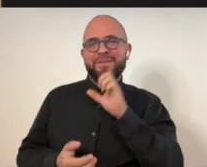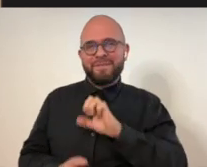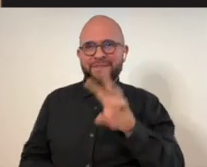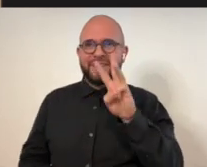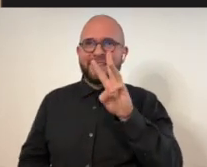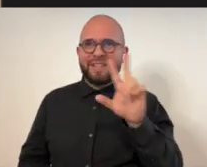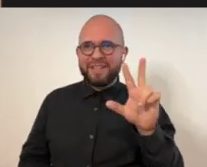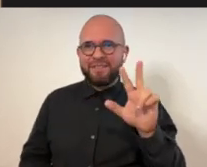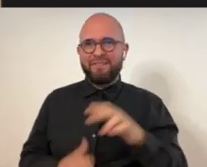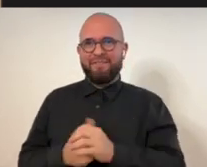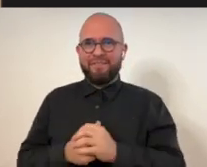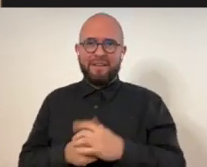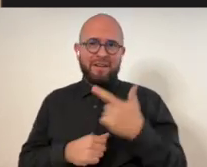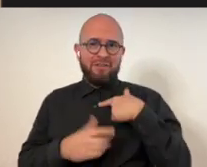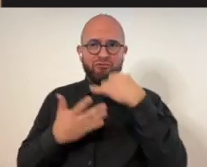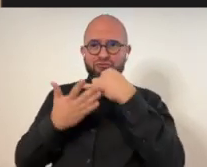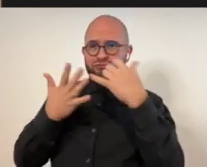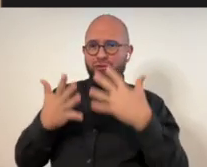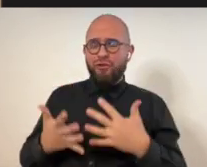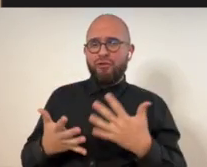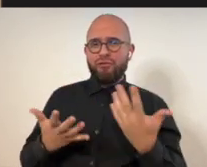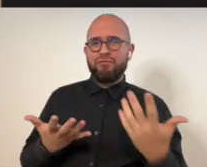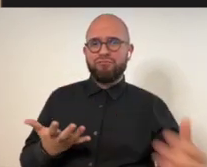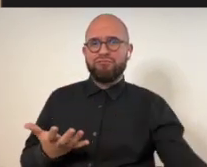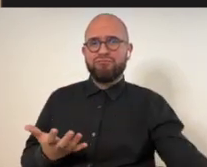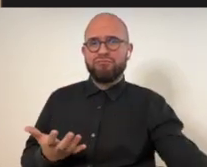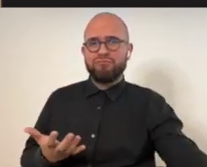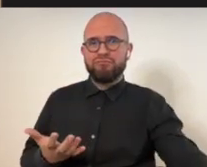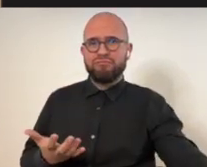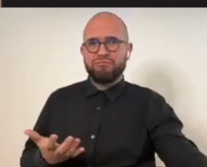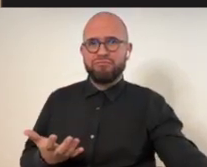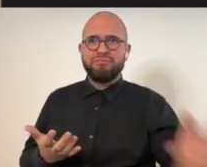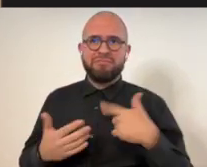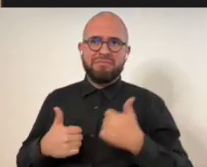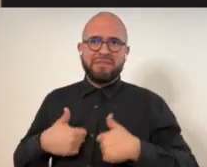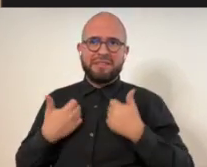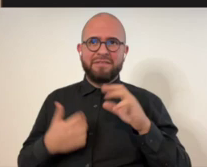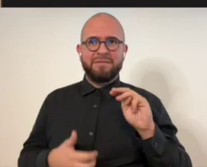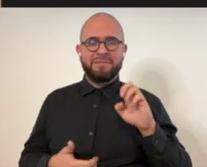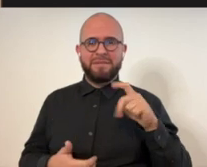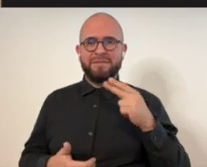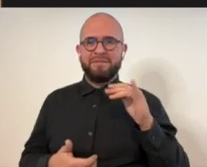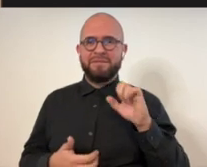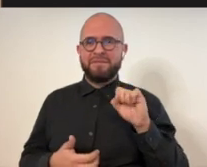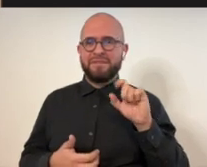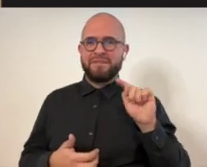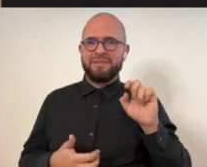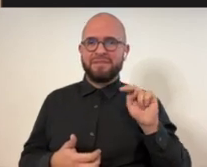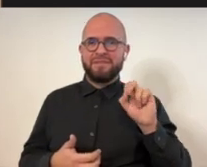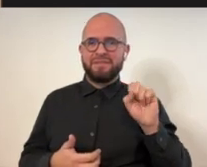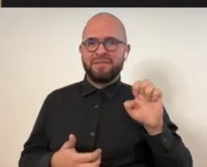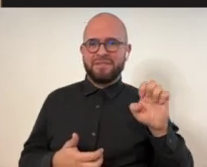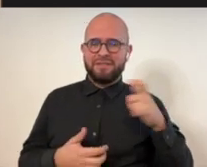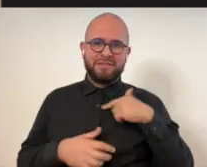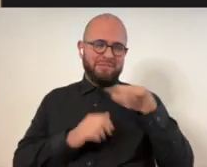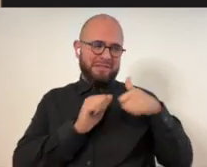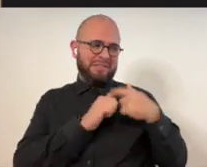-ish, red-ish, whitish hair, age 63. I'm an artist